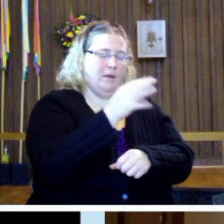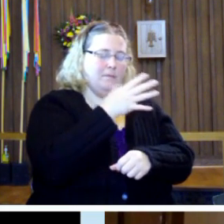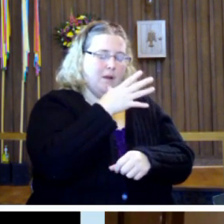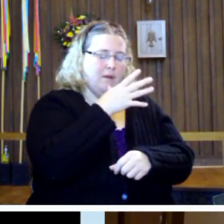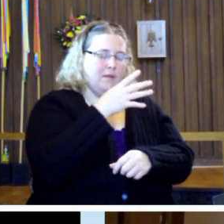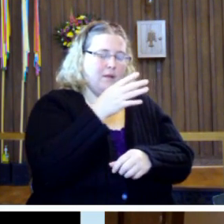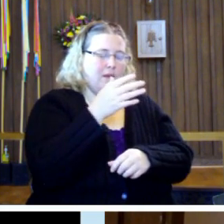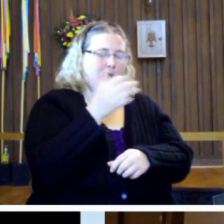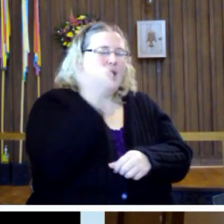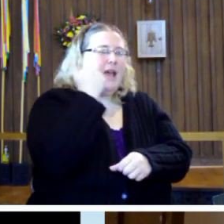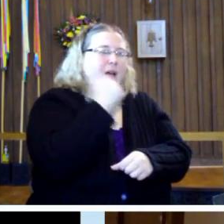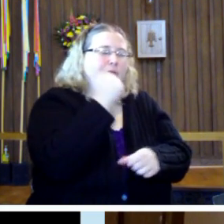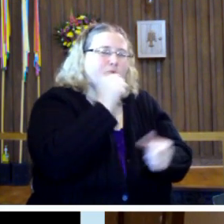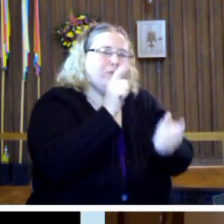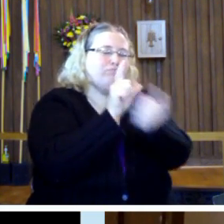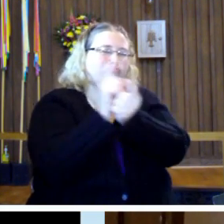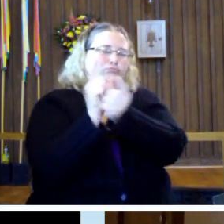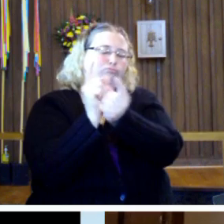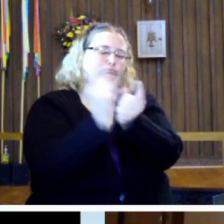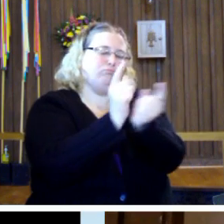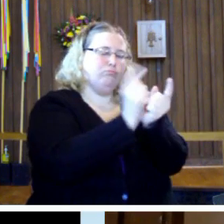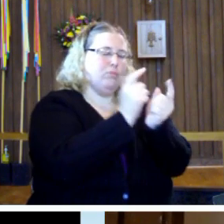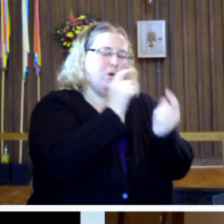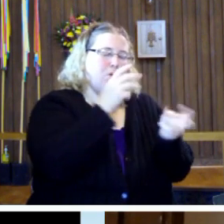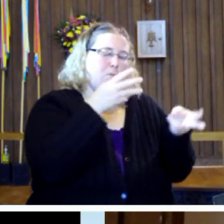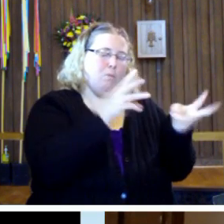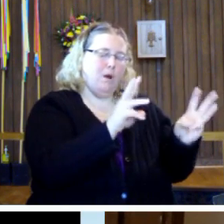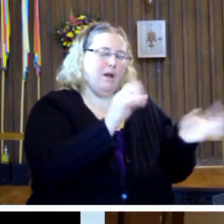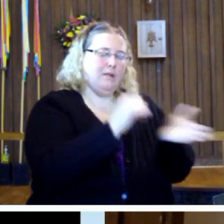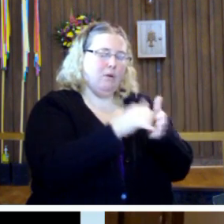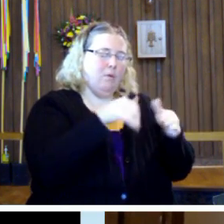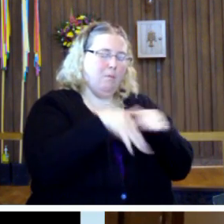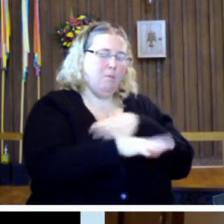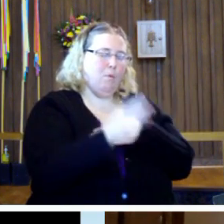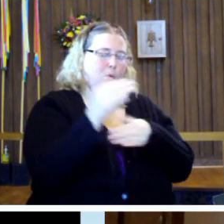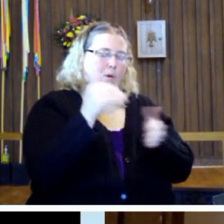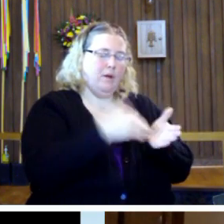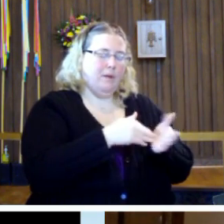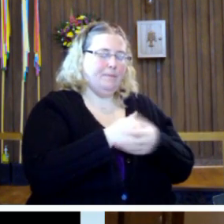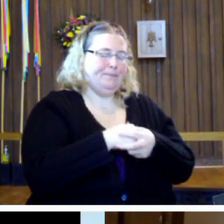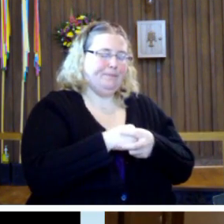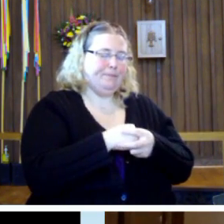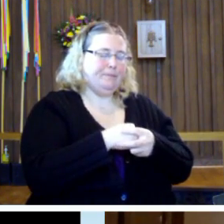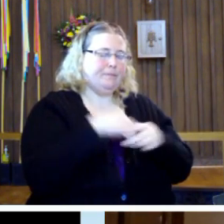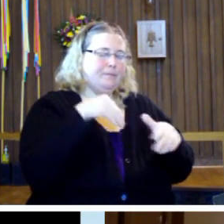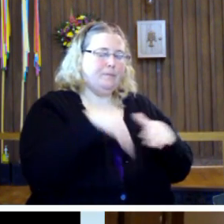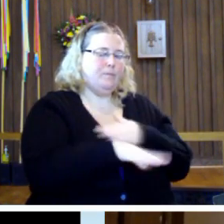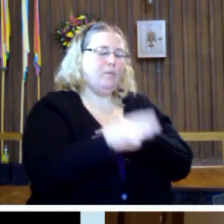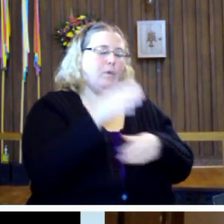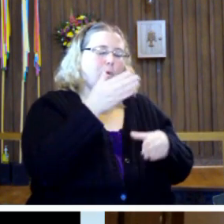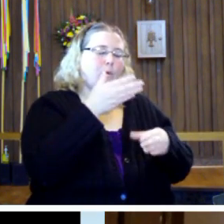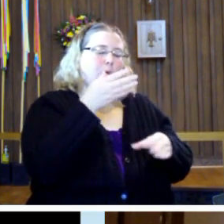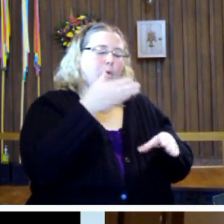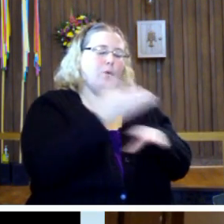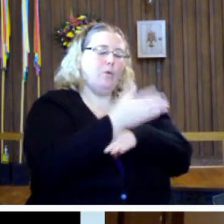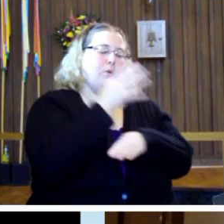tiny, daily encounters are ways that we are born again, born through the Spirit,